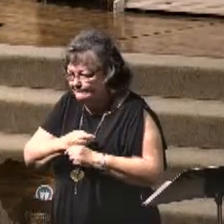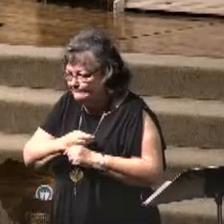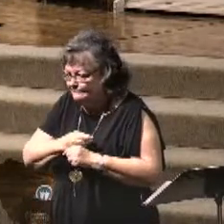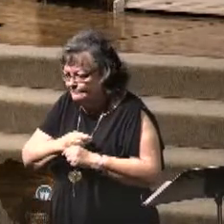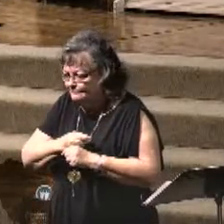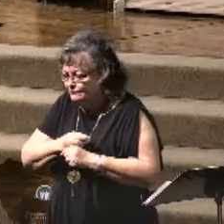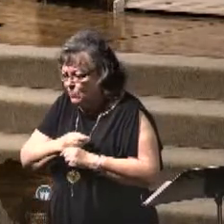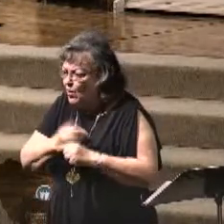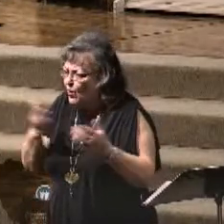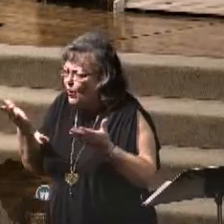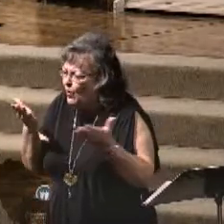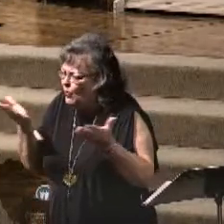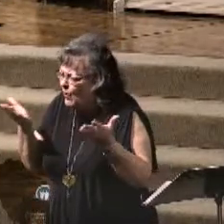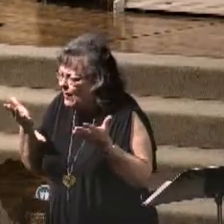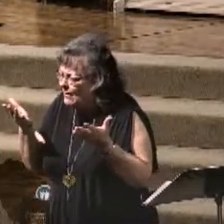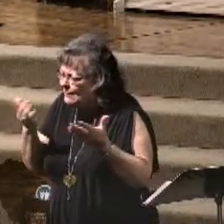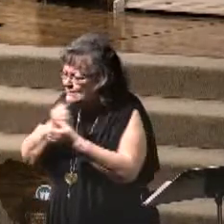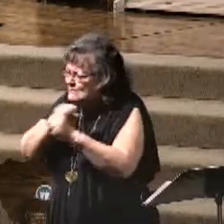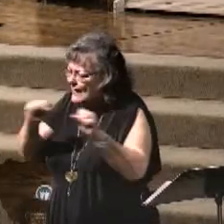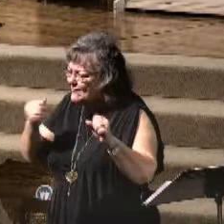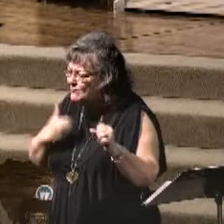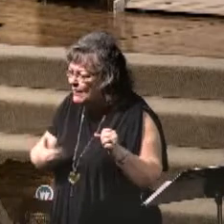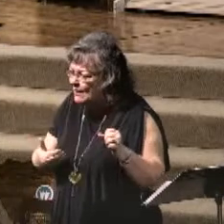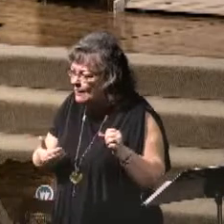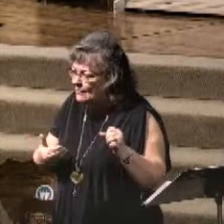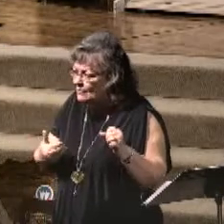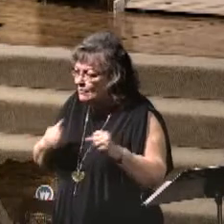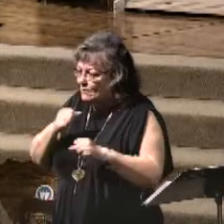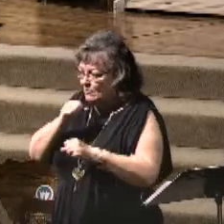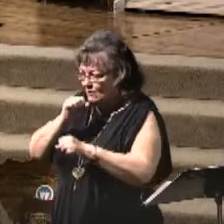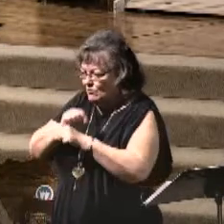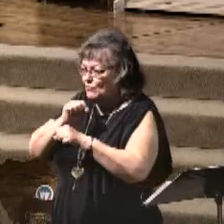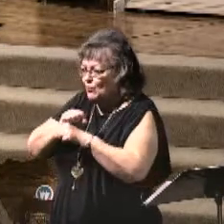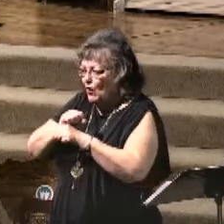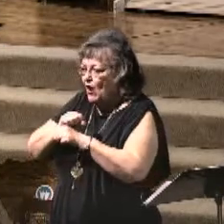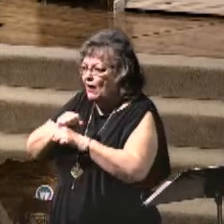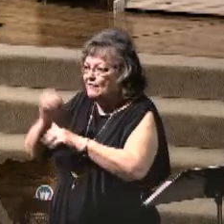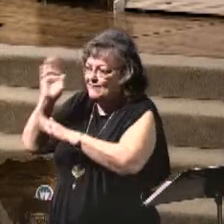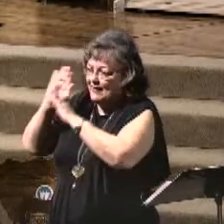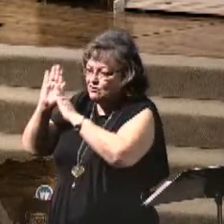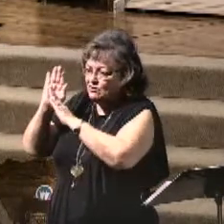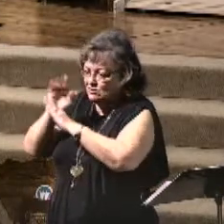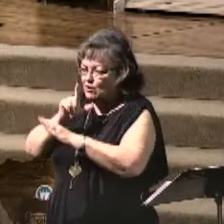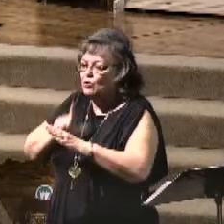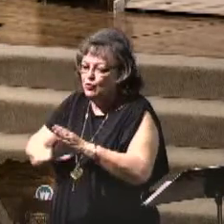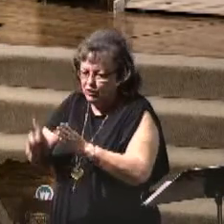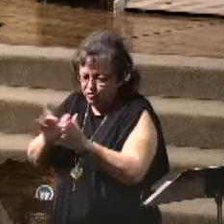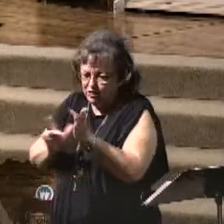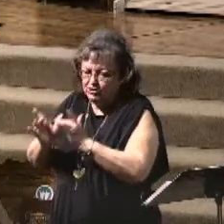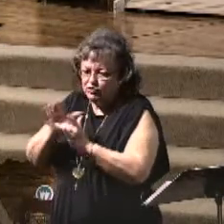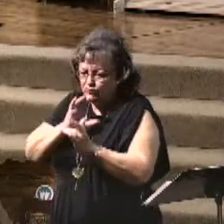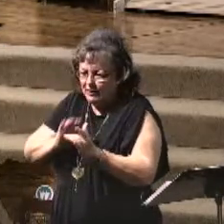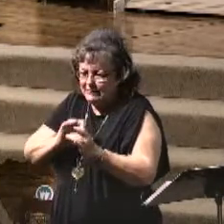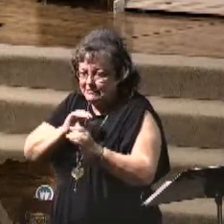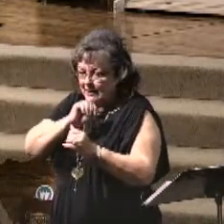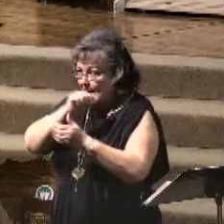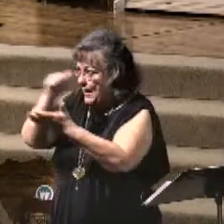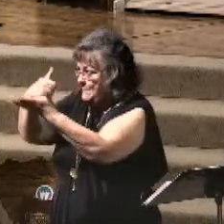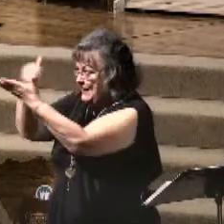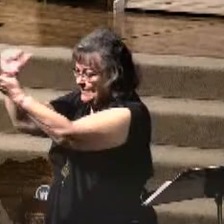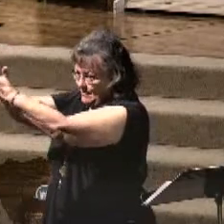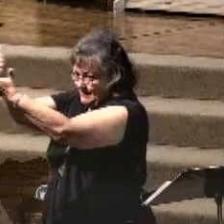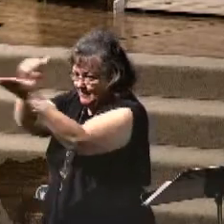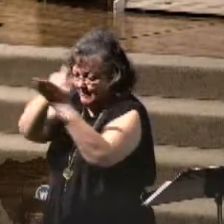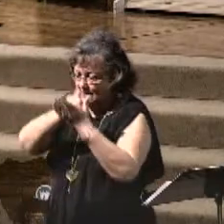What can save me? The rock of ages, the Lord Jesus Christ, the King of